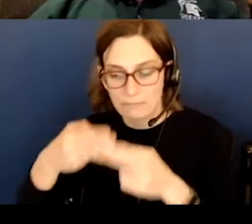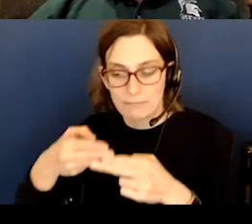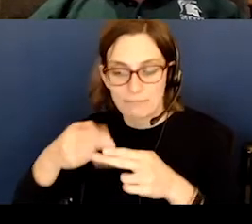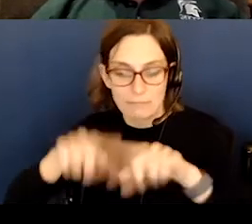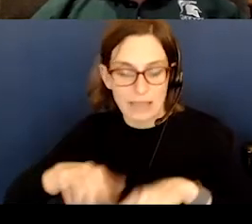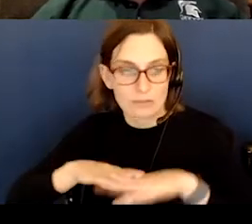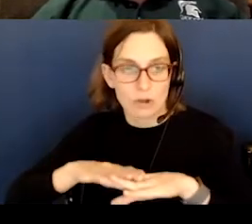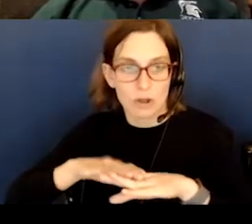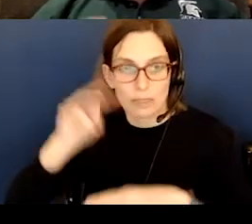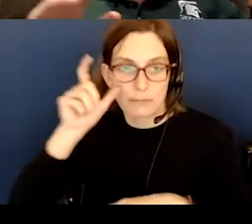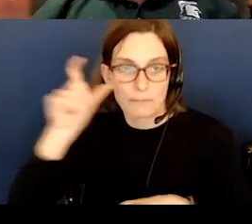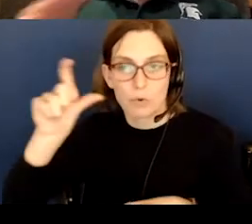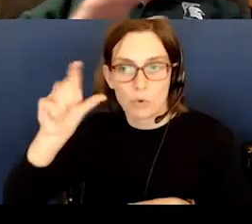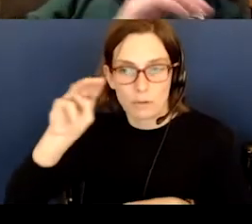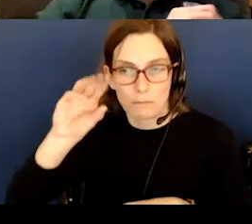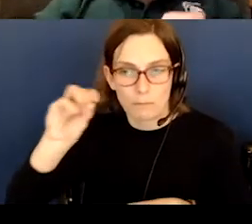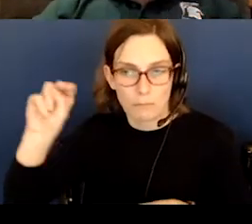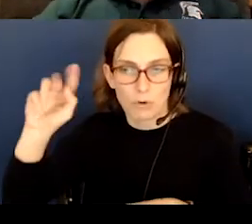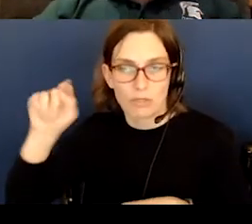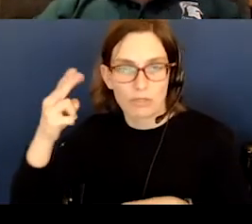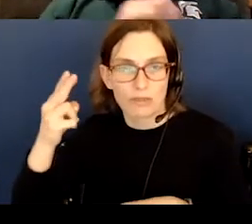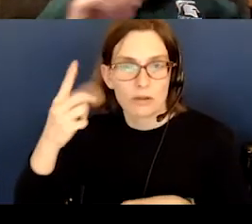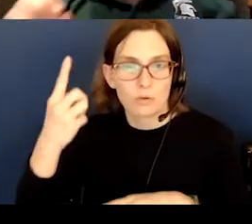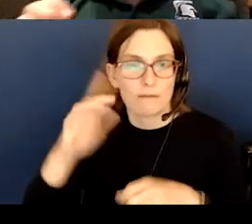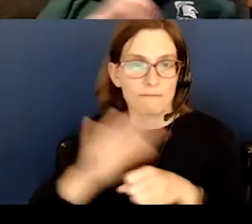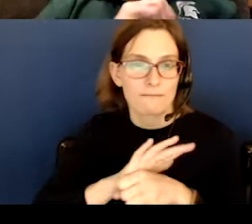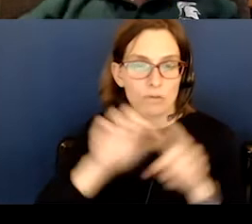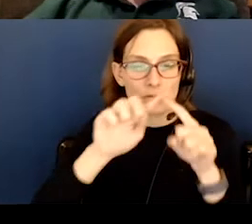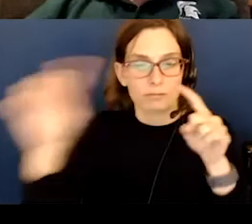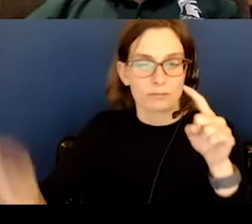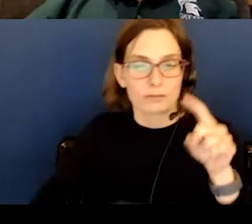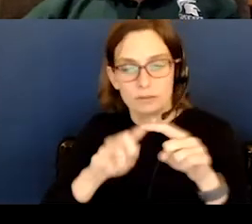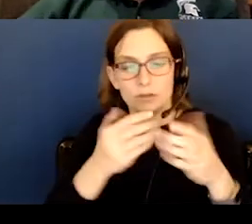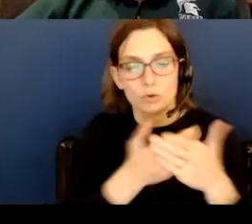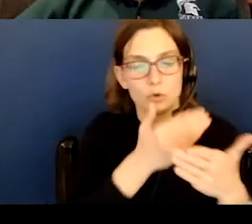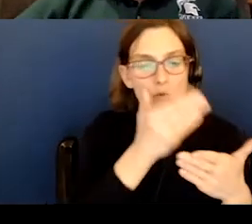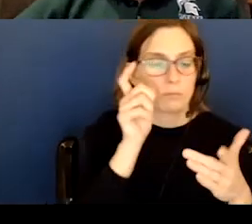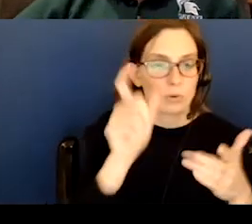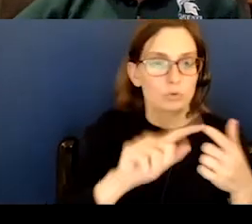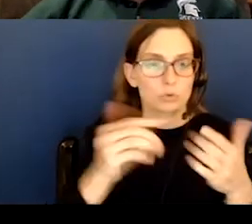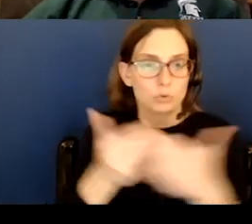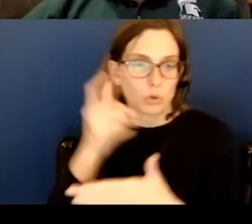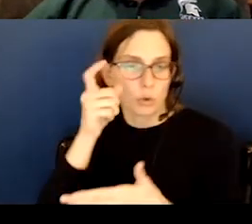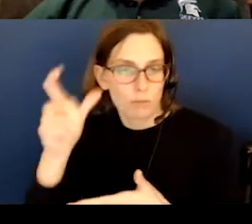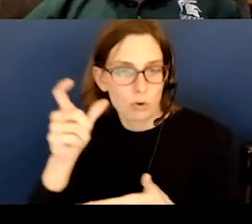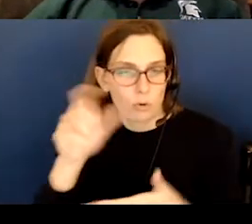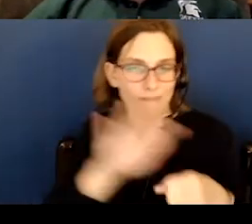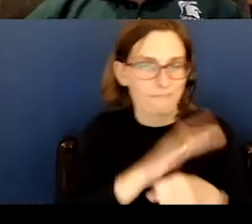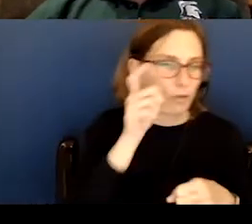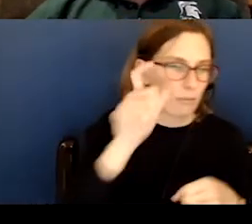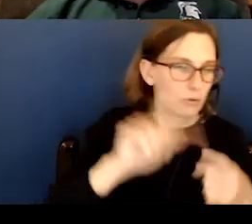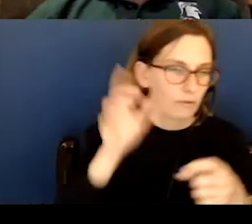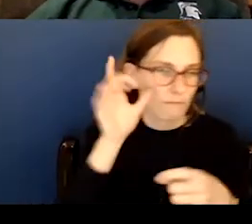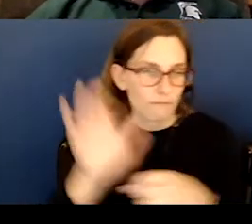one lunar phase cycle from full moon to full moon, or from new moon to new moon. This takes about 29 and a half